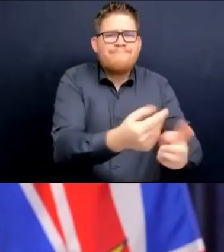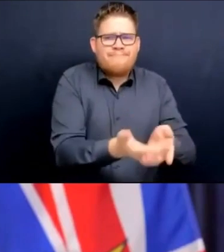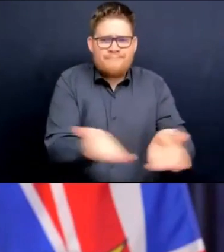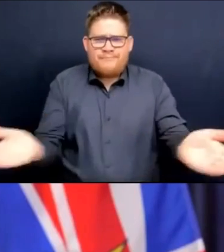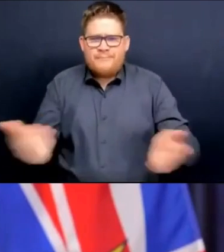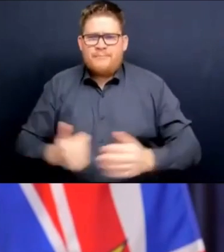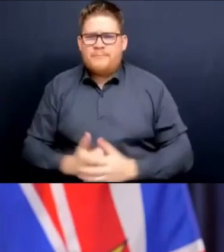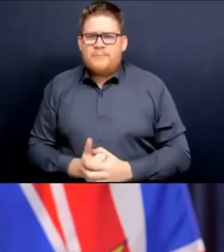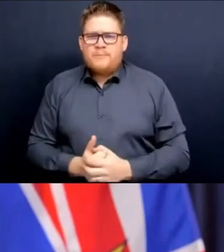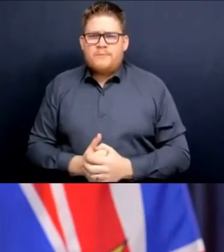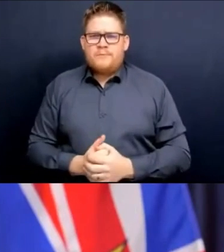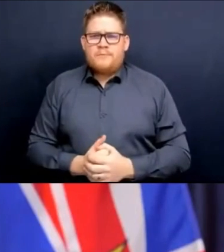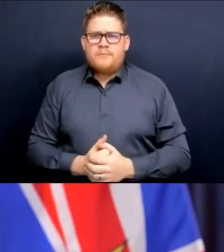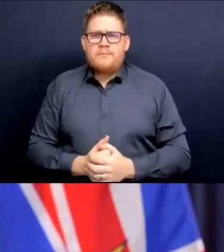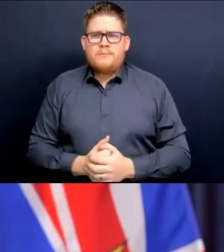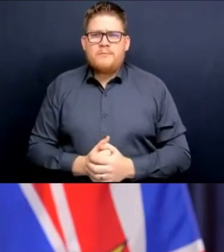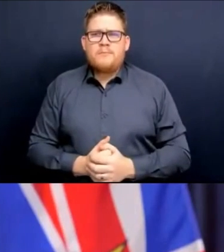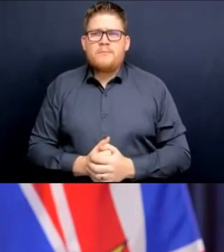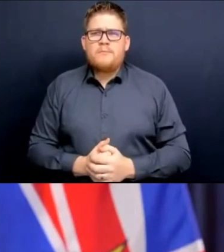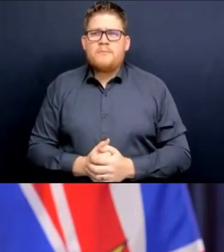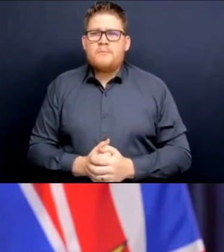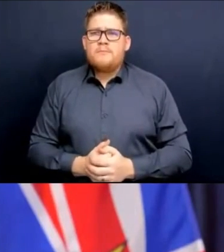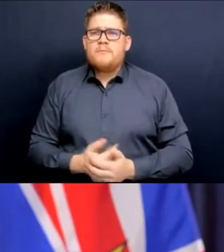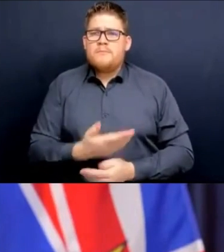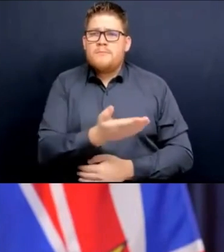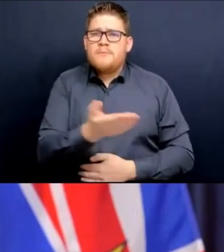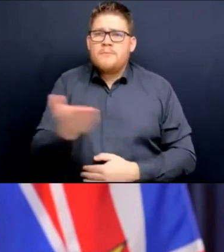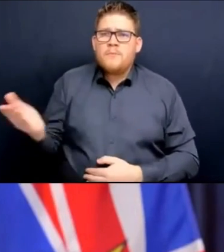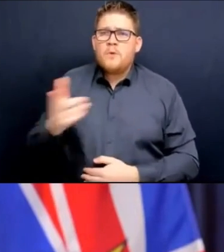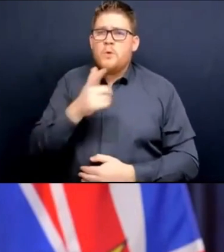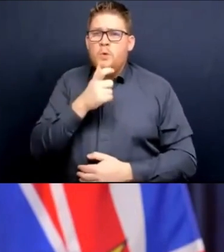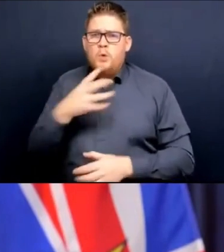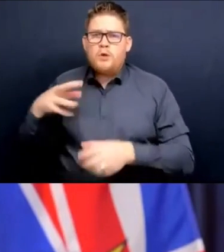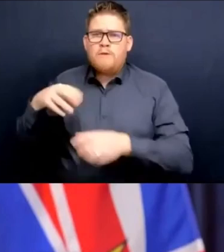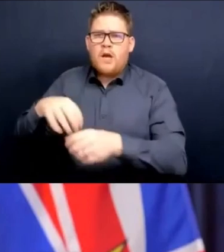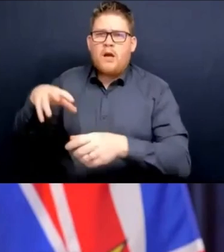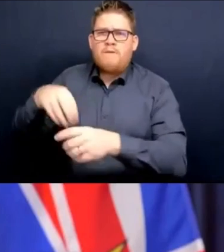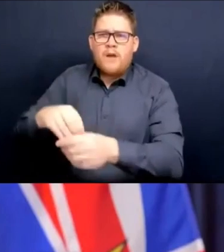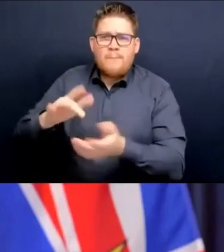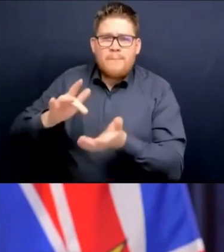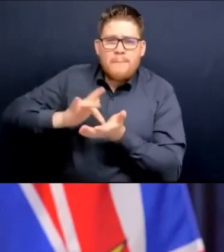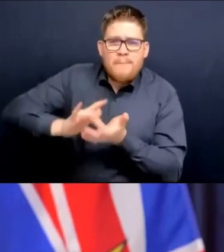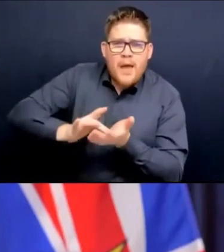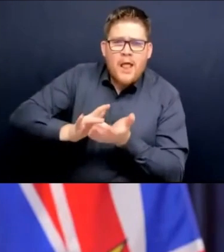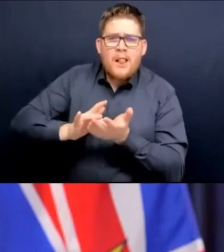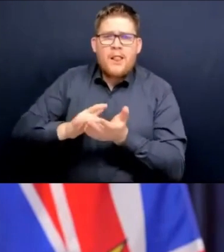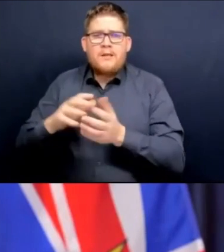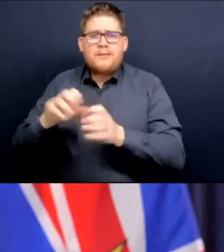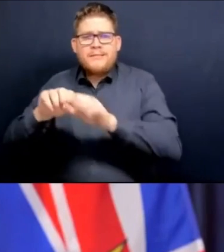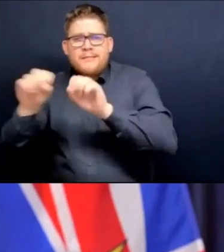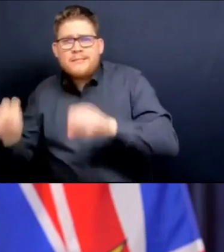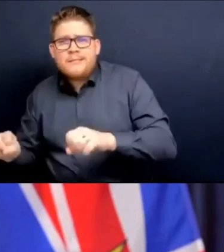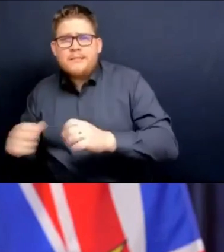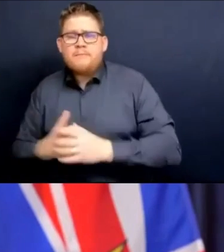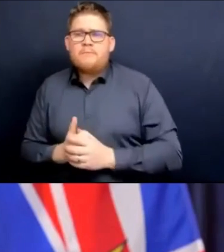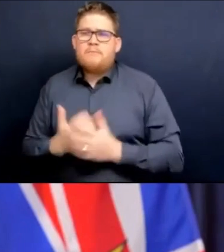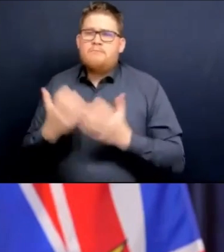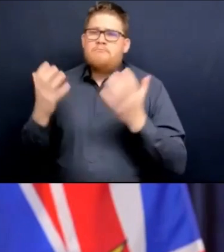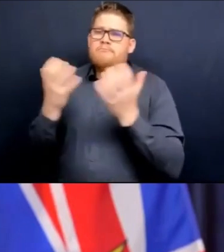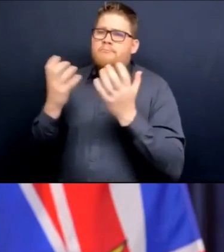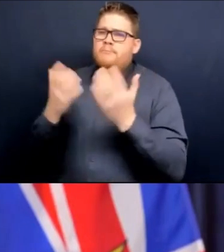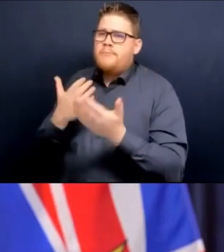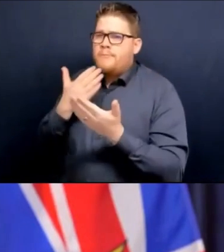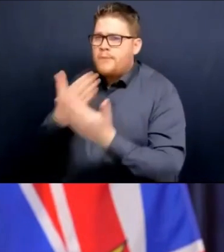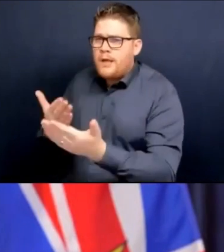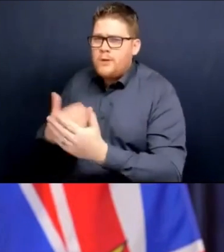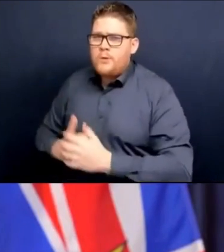of those who are in our acute care system, all of those who have worked tirelessly to make sure that our supply chains remain open, the 90% of truckers that have